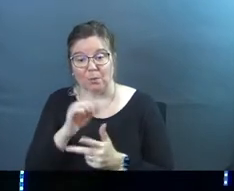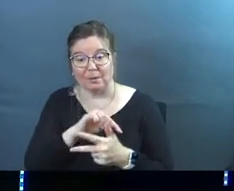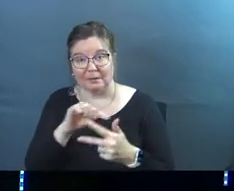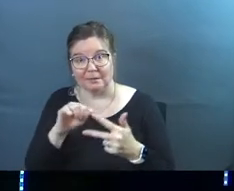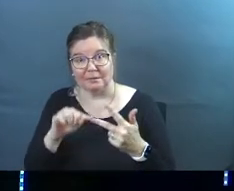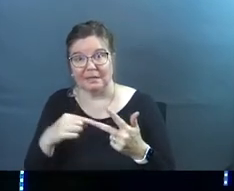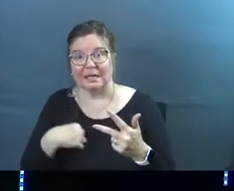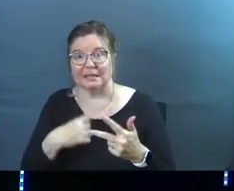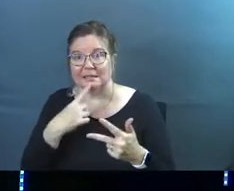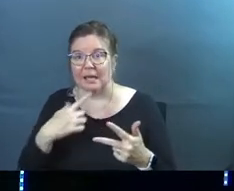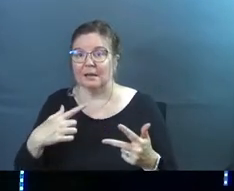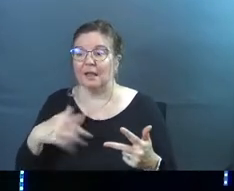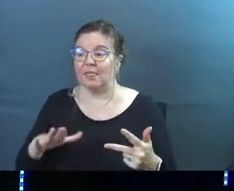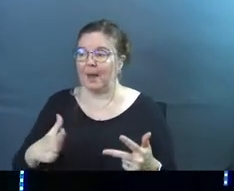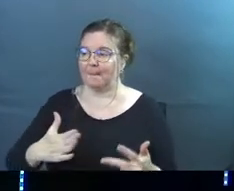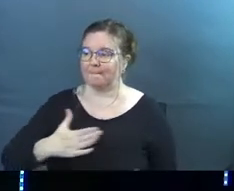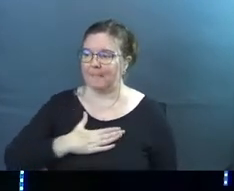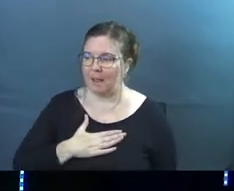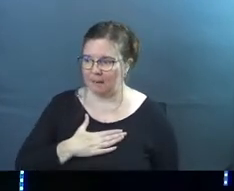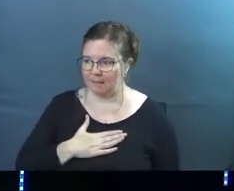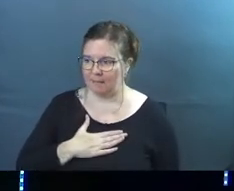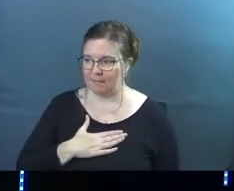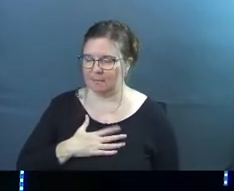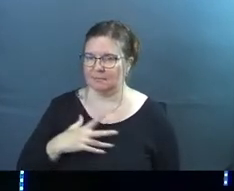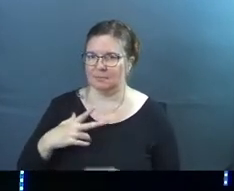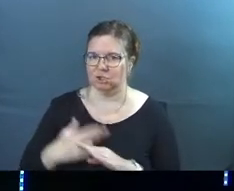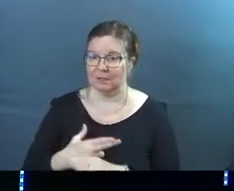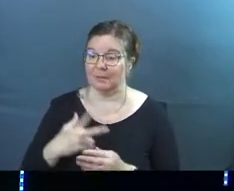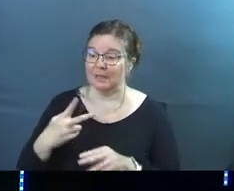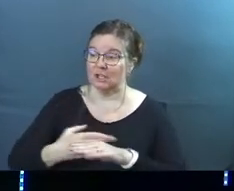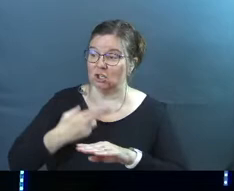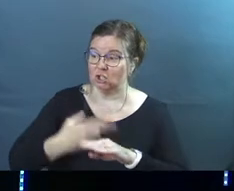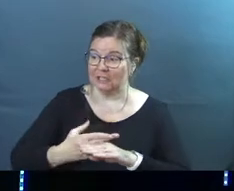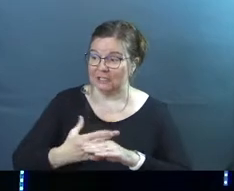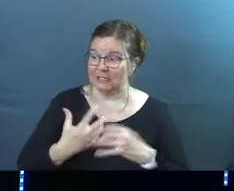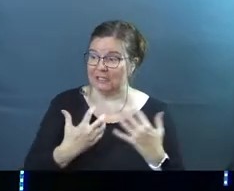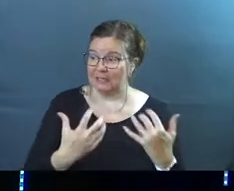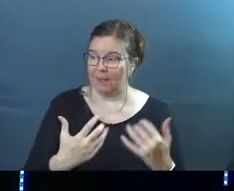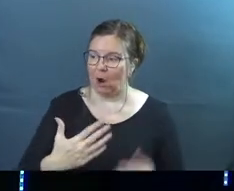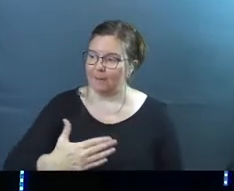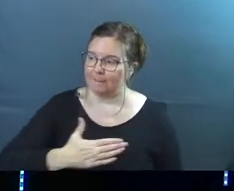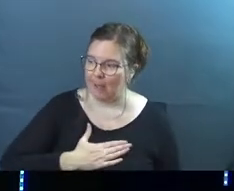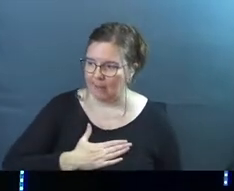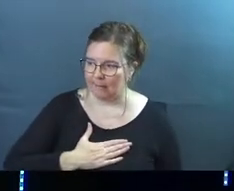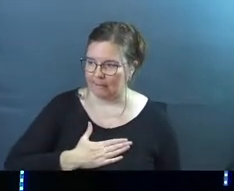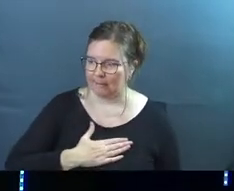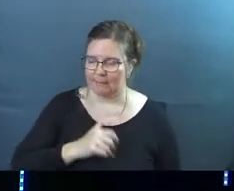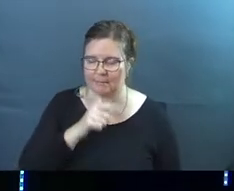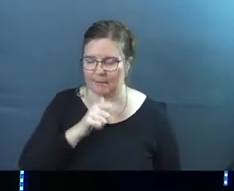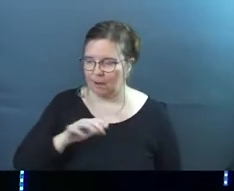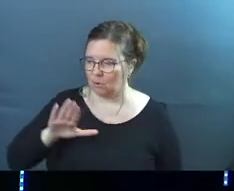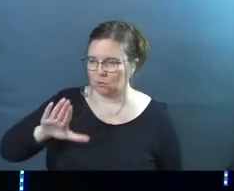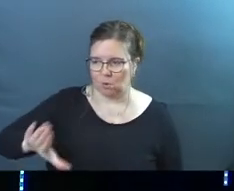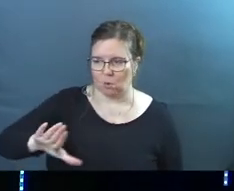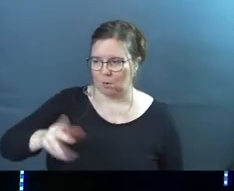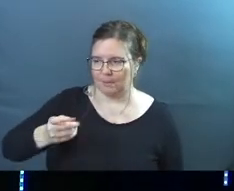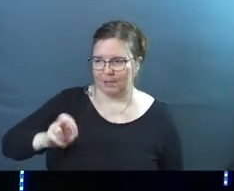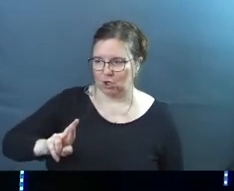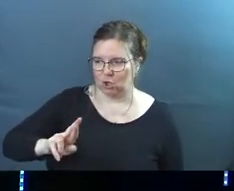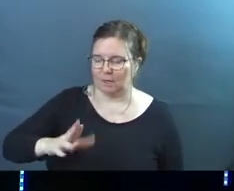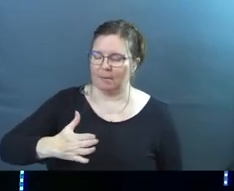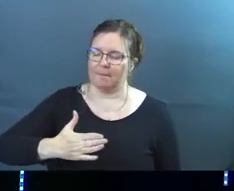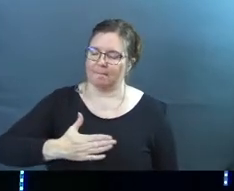times with Peter and said, they're mine. The sheep are mine. They're not your sheep, Peter.